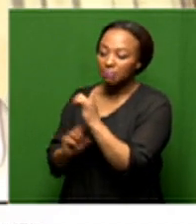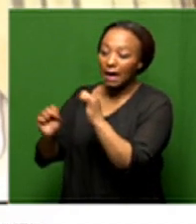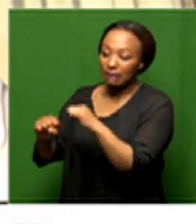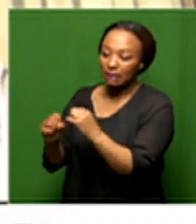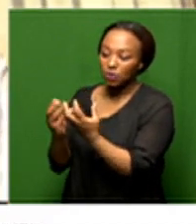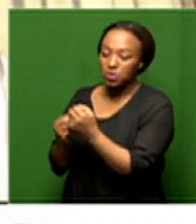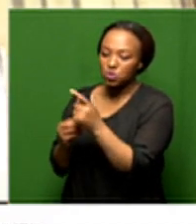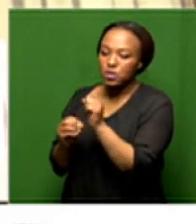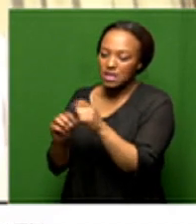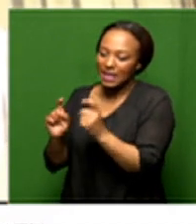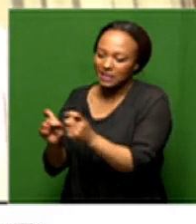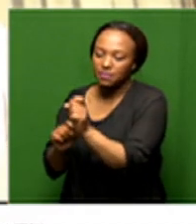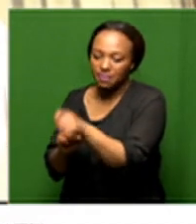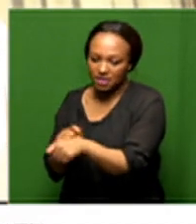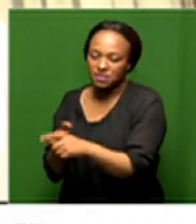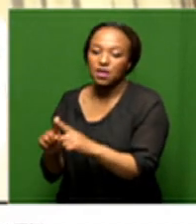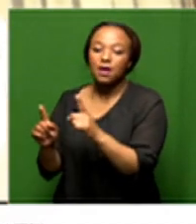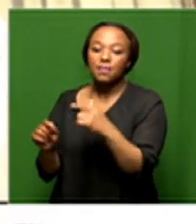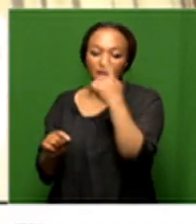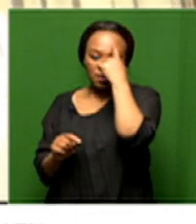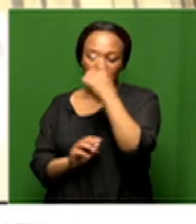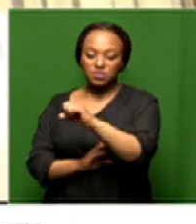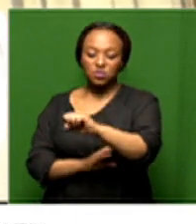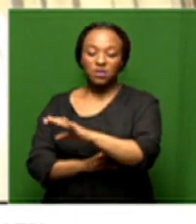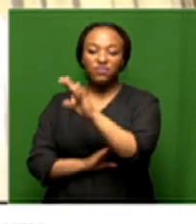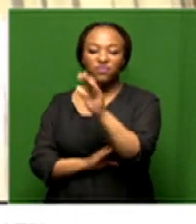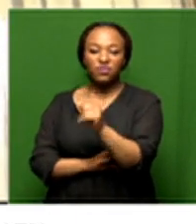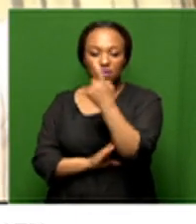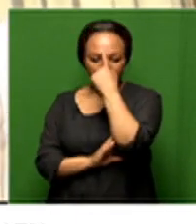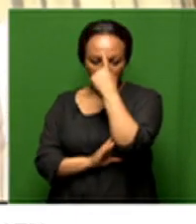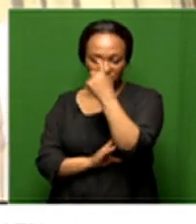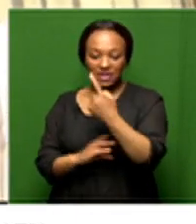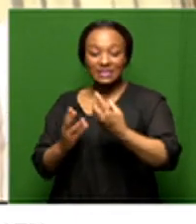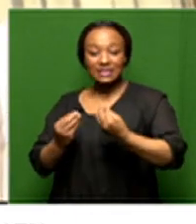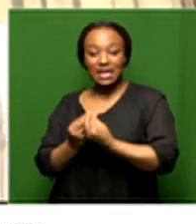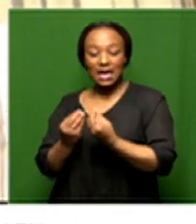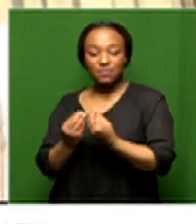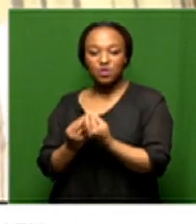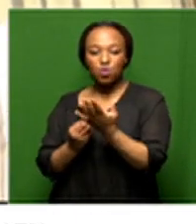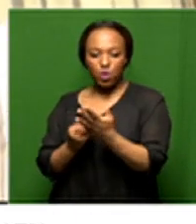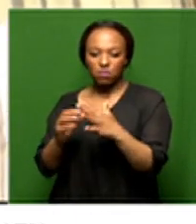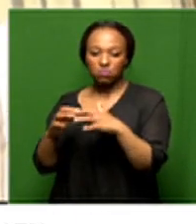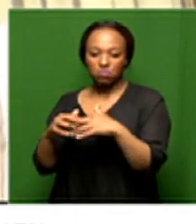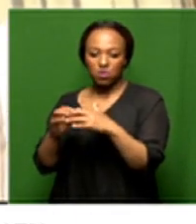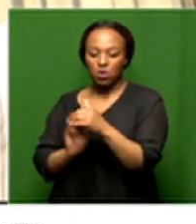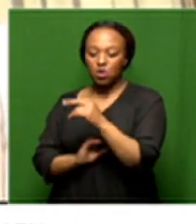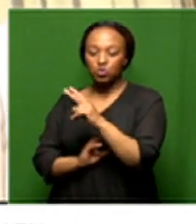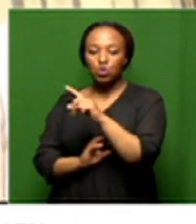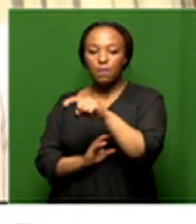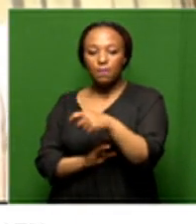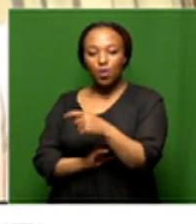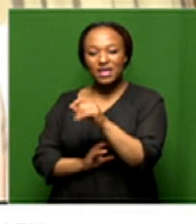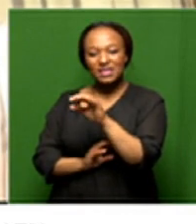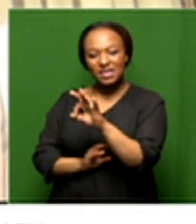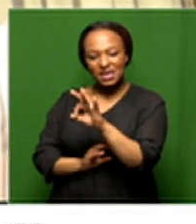it does need to be urgent and and and and i think south africans want to believe that we will see something coming out of this 2.3 million